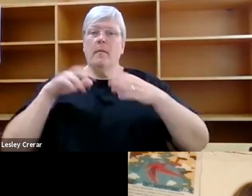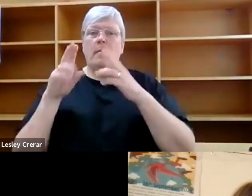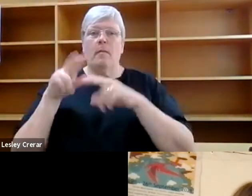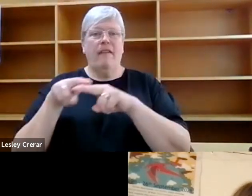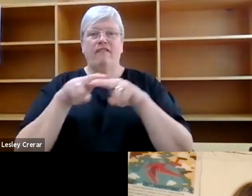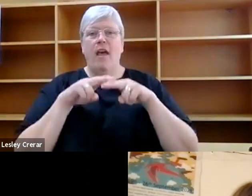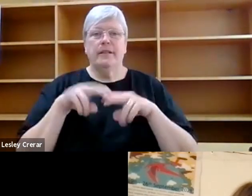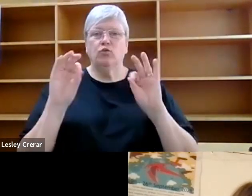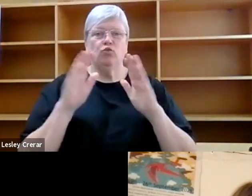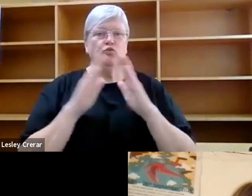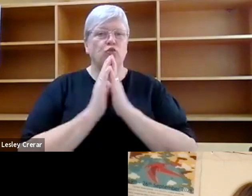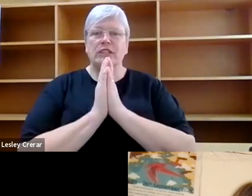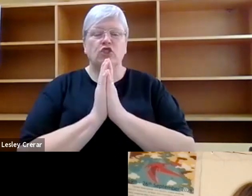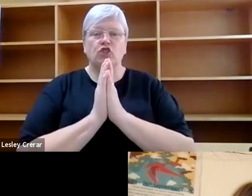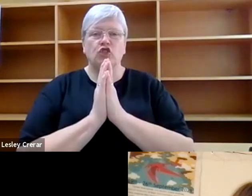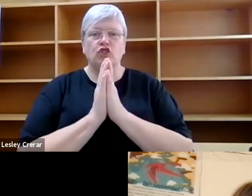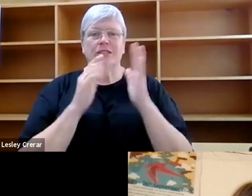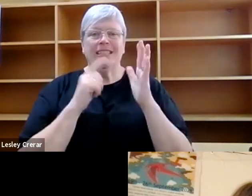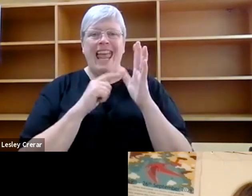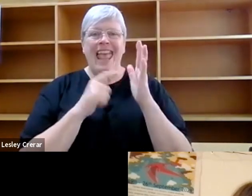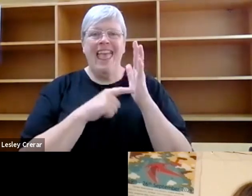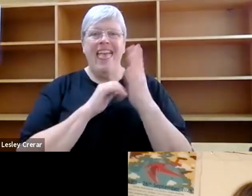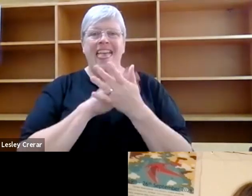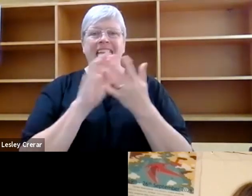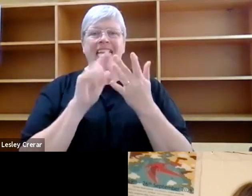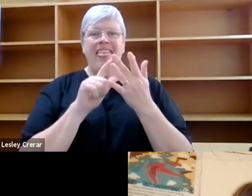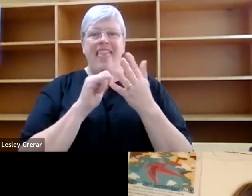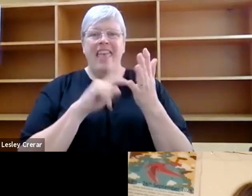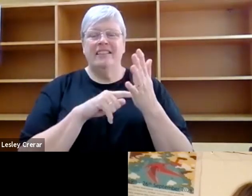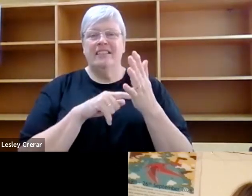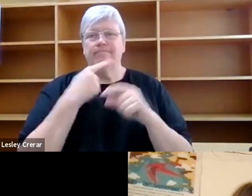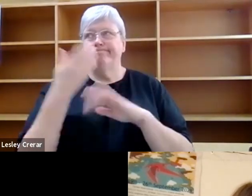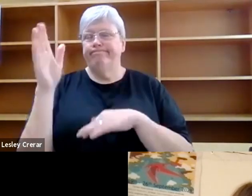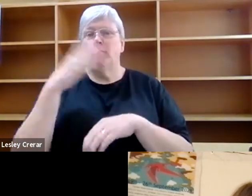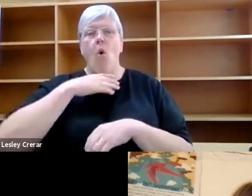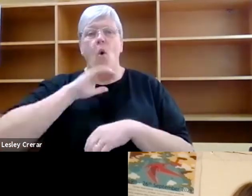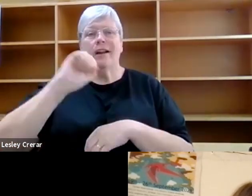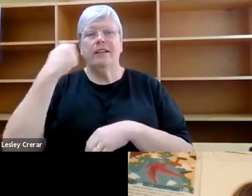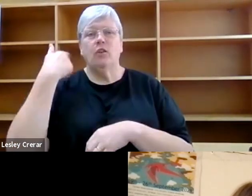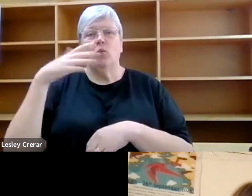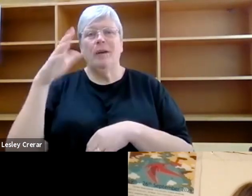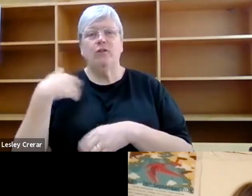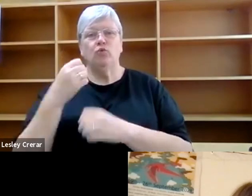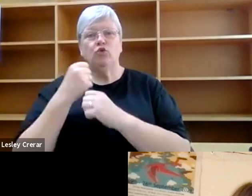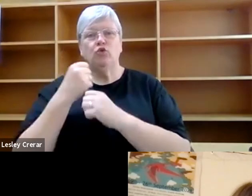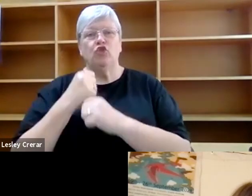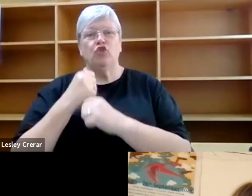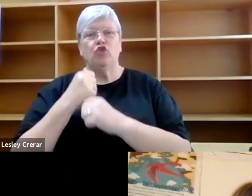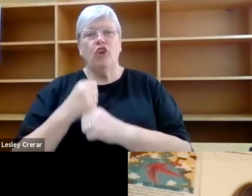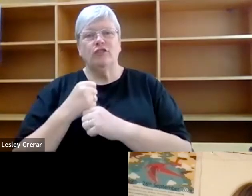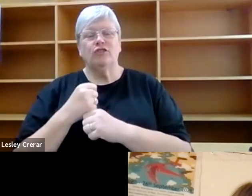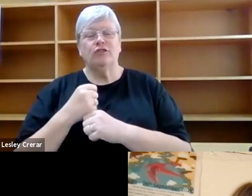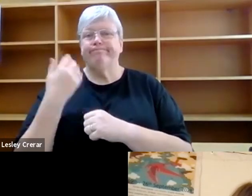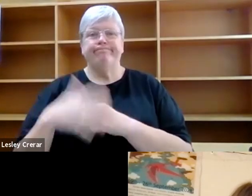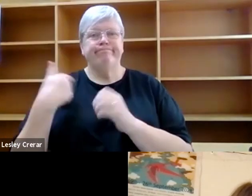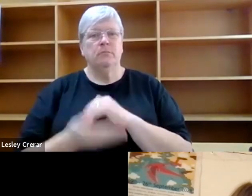on that trip I went to church, which was something I wasn't used to doing because our teacher took us. And I remember being